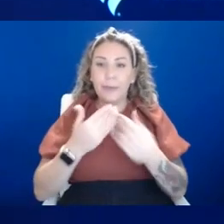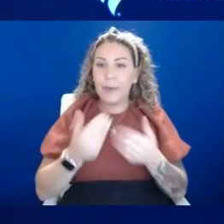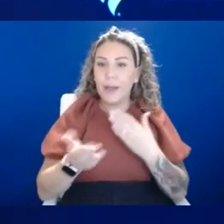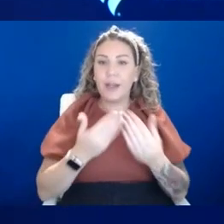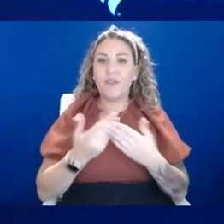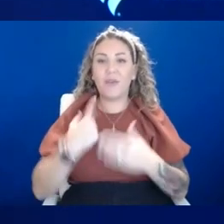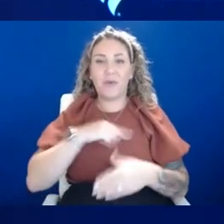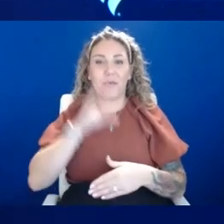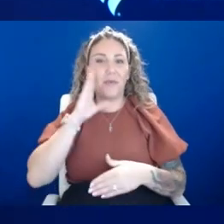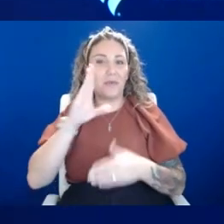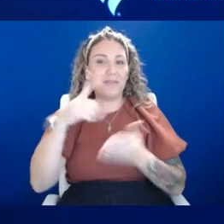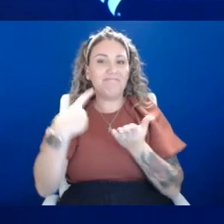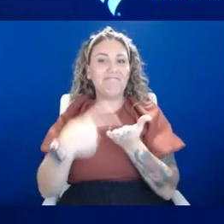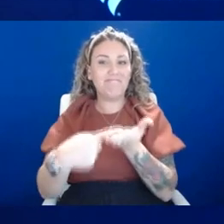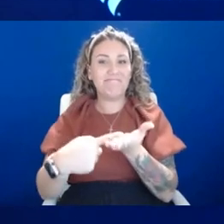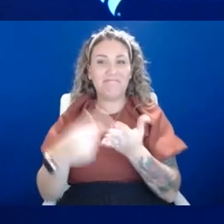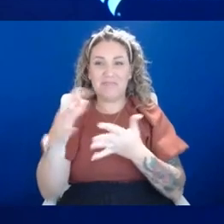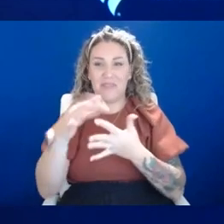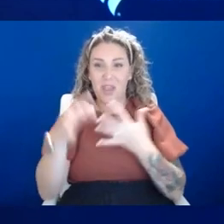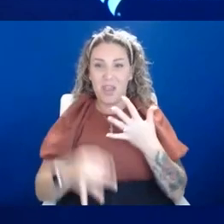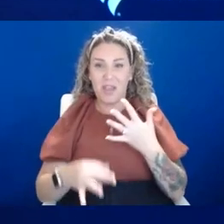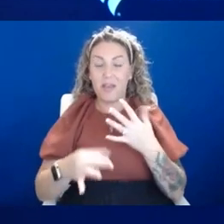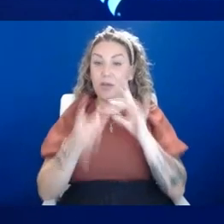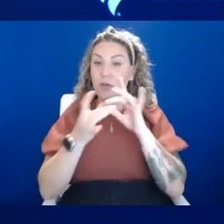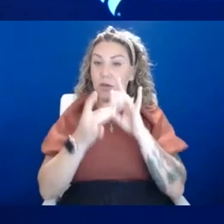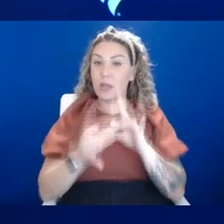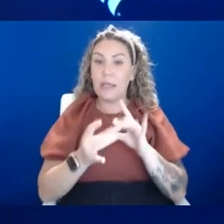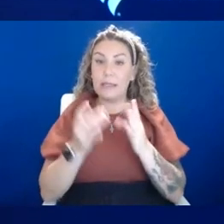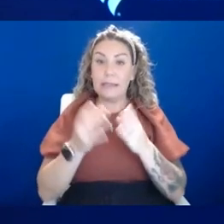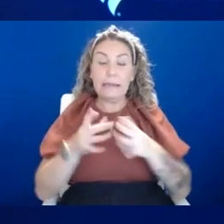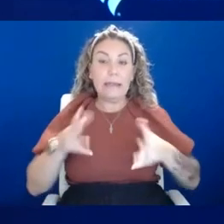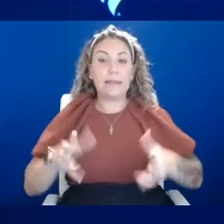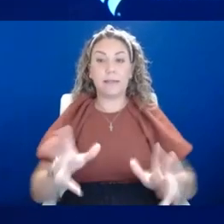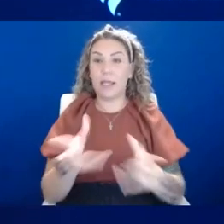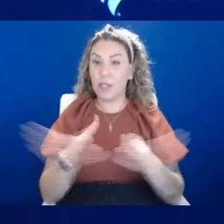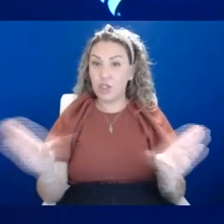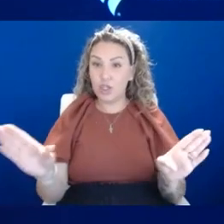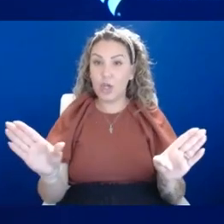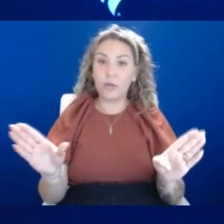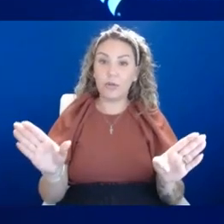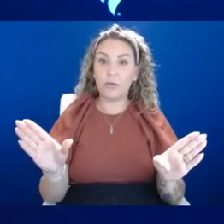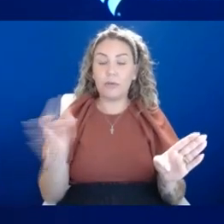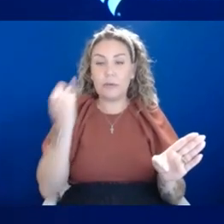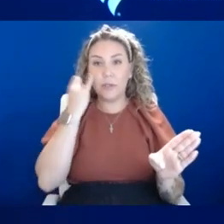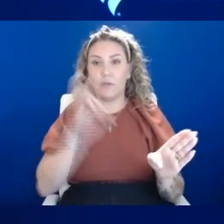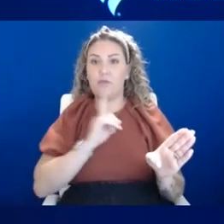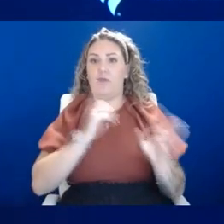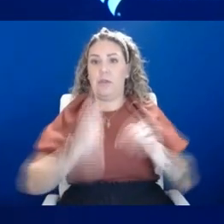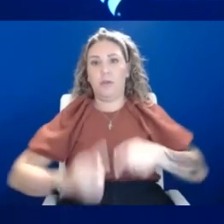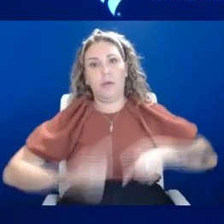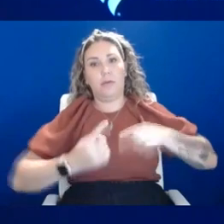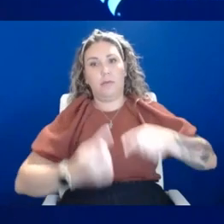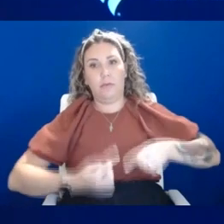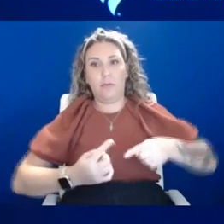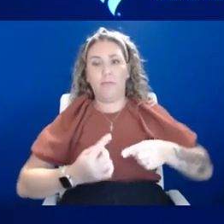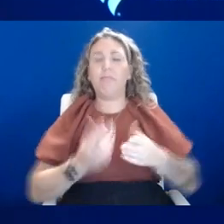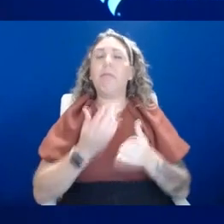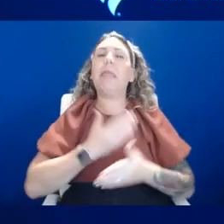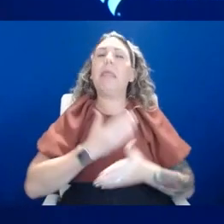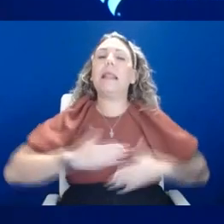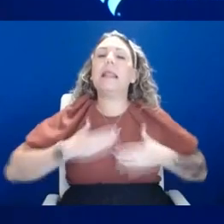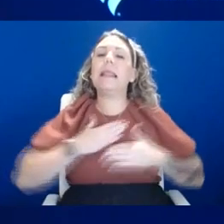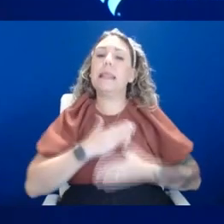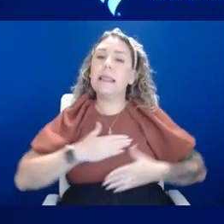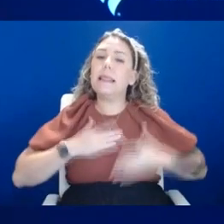be here to discuss those options with you. Um, in regard to anxiety in general, I think, um, you know, if you're really struggling with that, um, please seek out care with